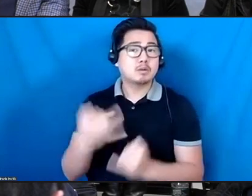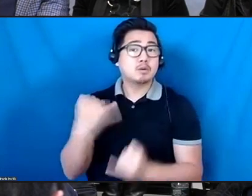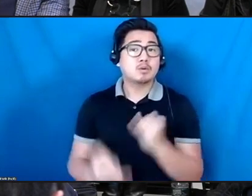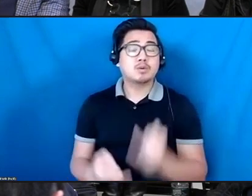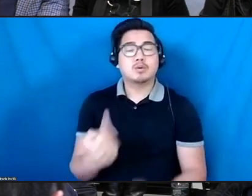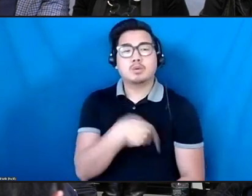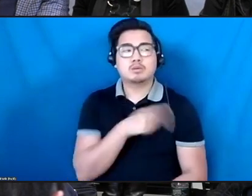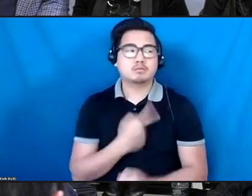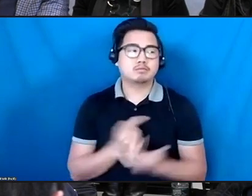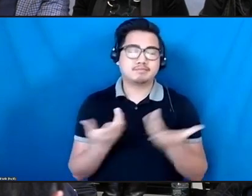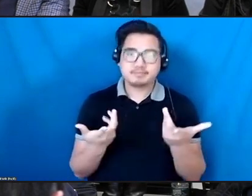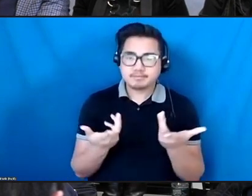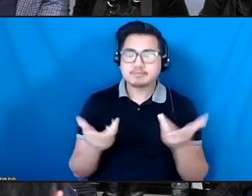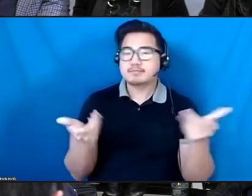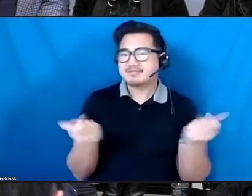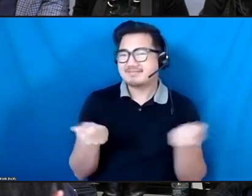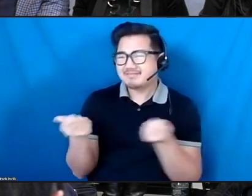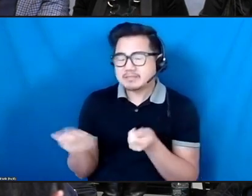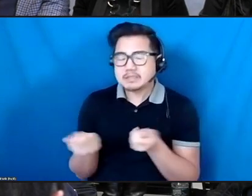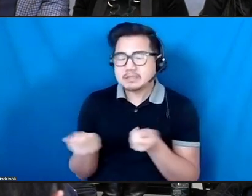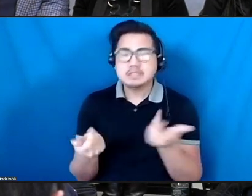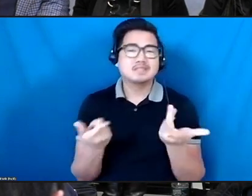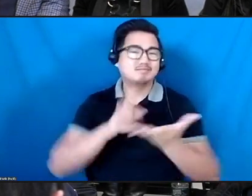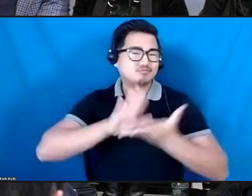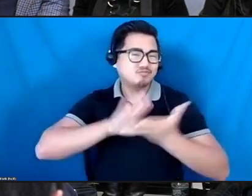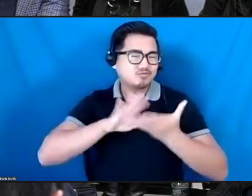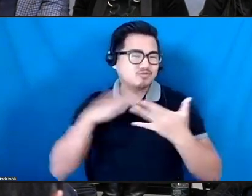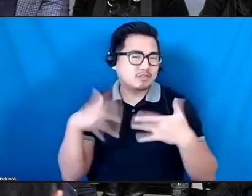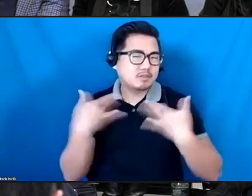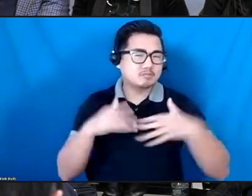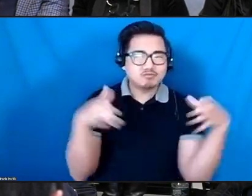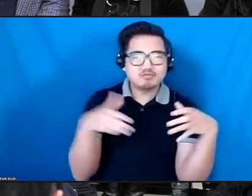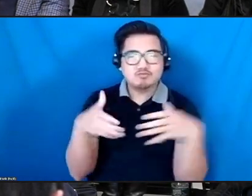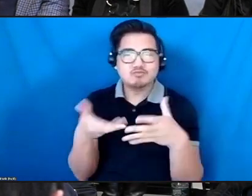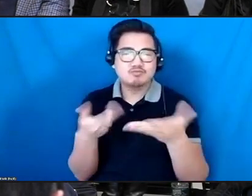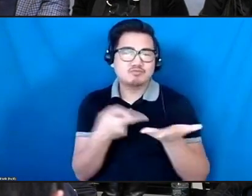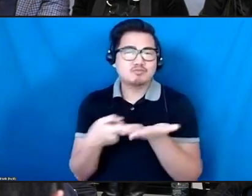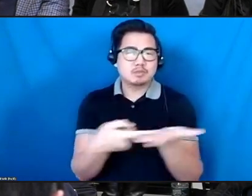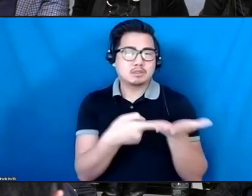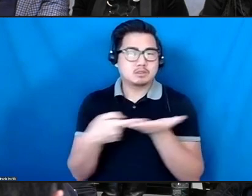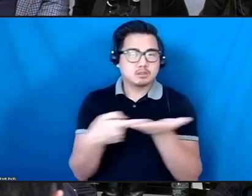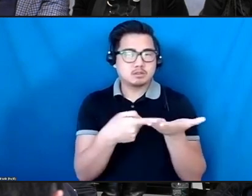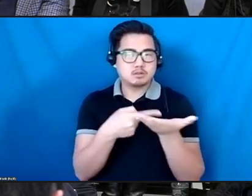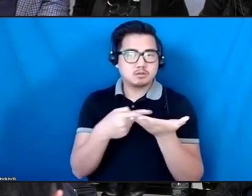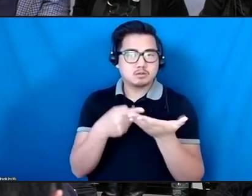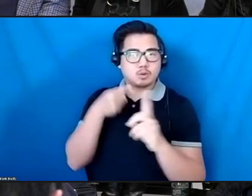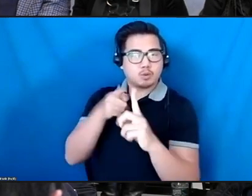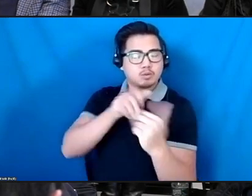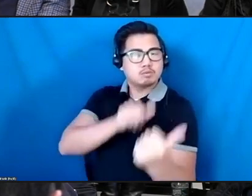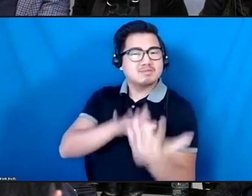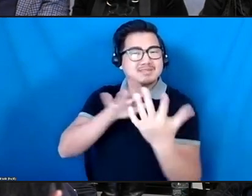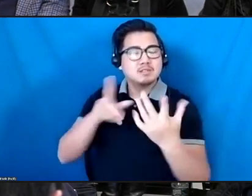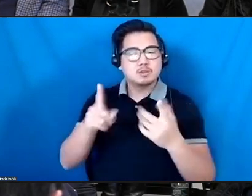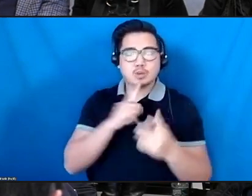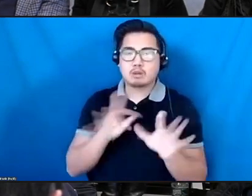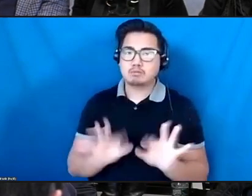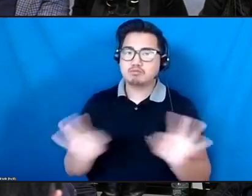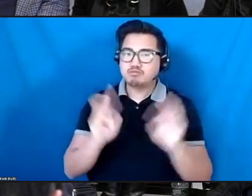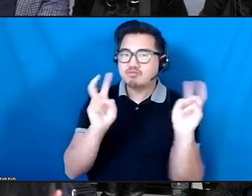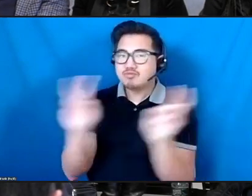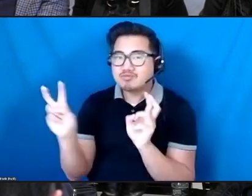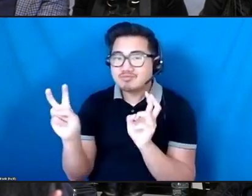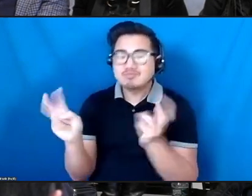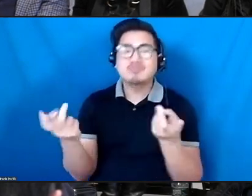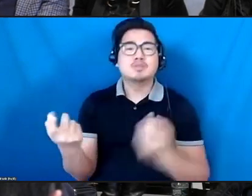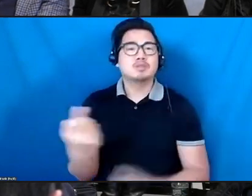action and organize in-person convenings like this one around urgent issues facing the field. We do all of this based in the Office of the